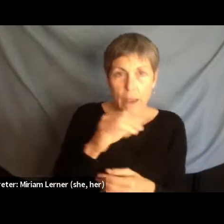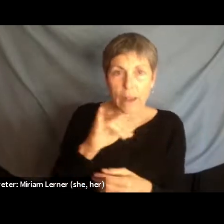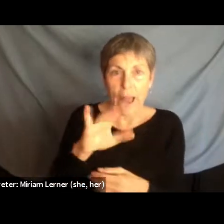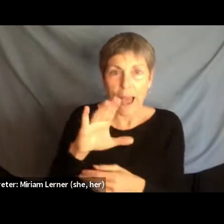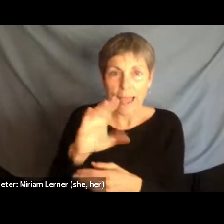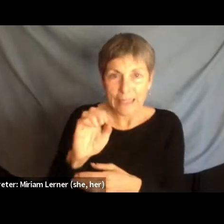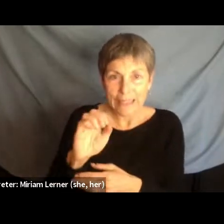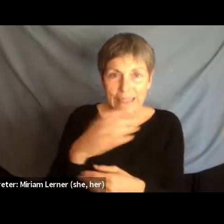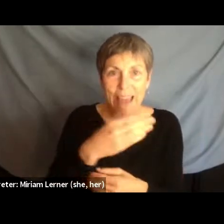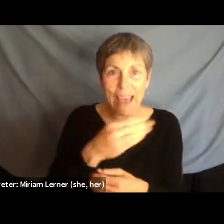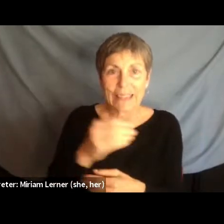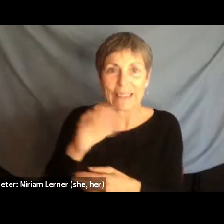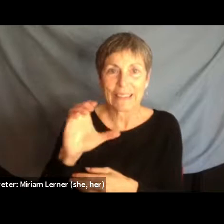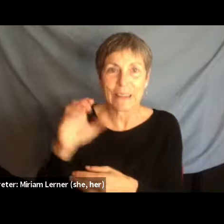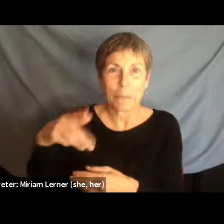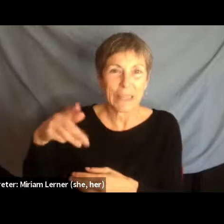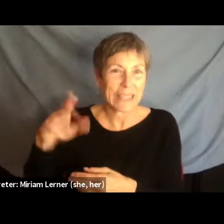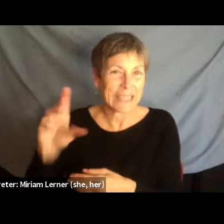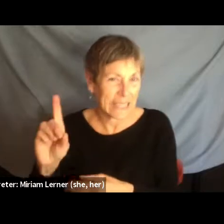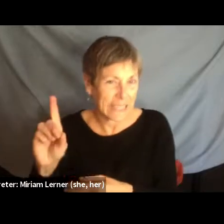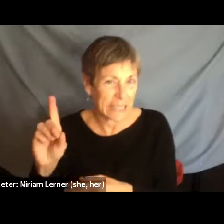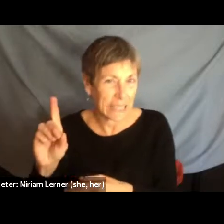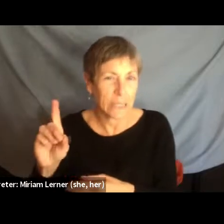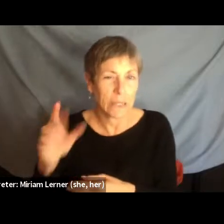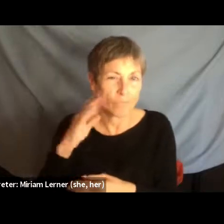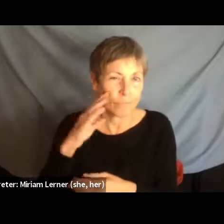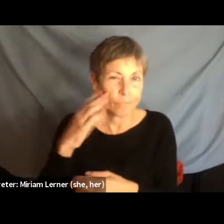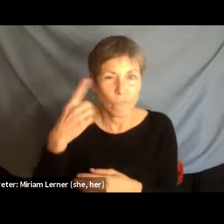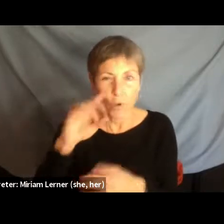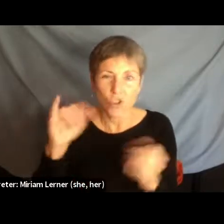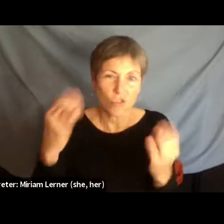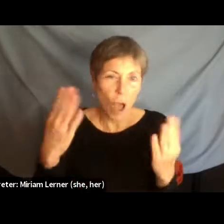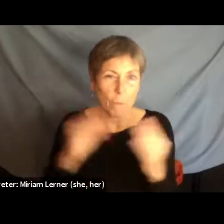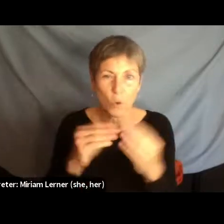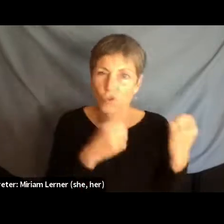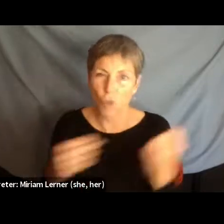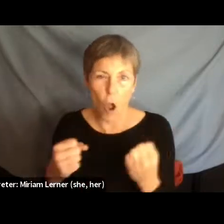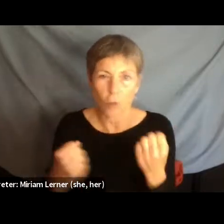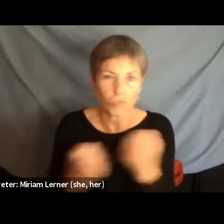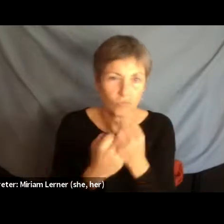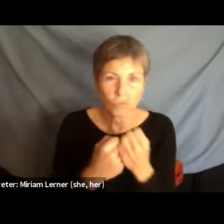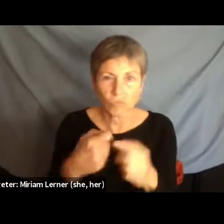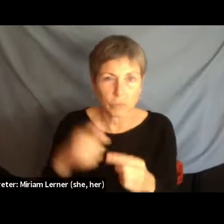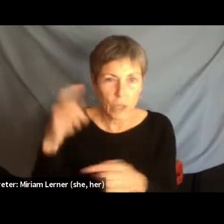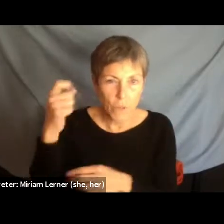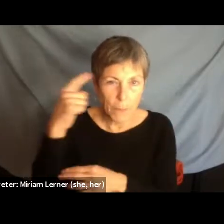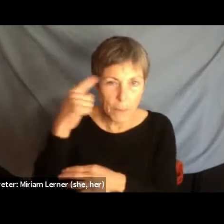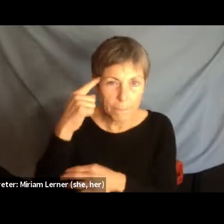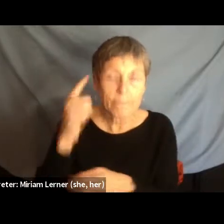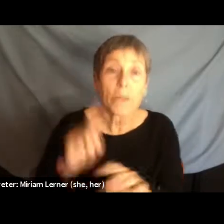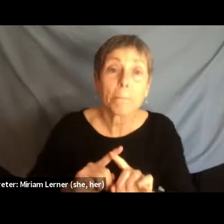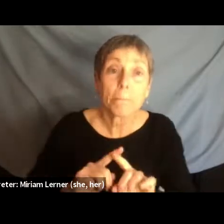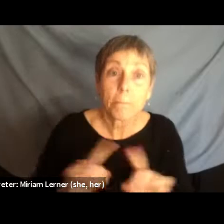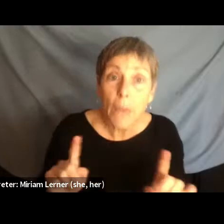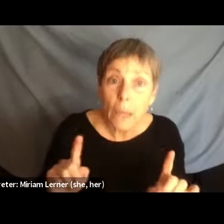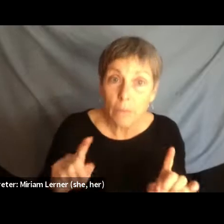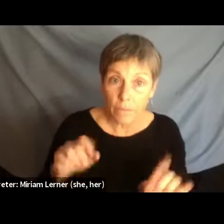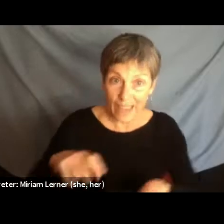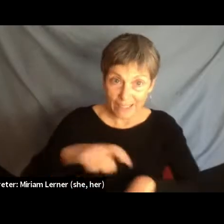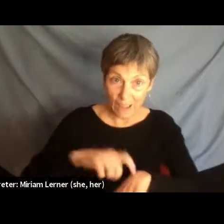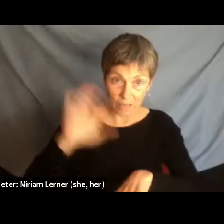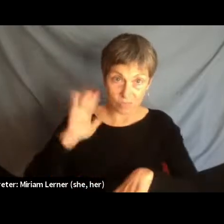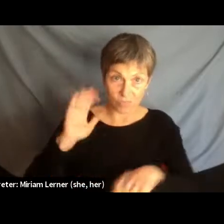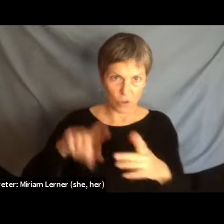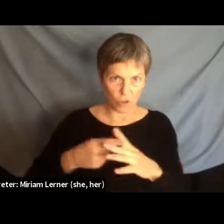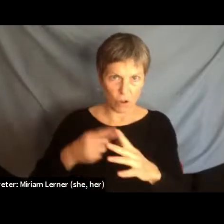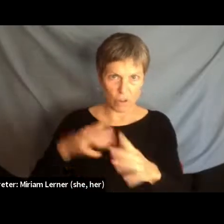to sort of reinforce their jobs. But at the time that I was doing some of this anti